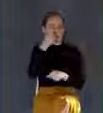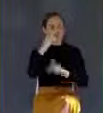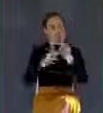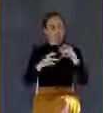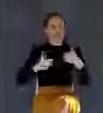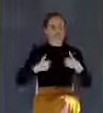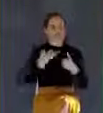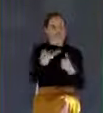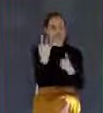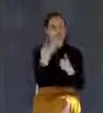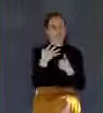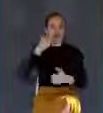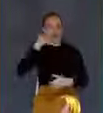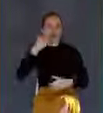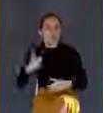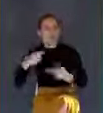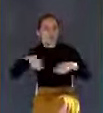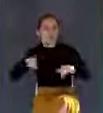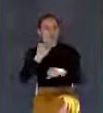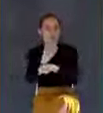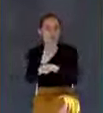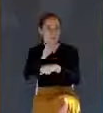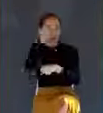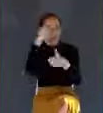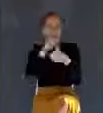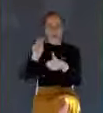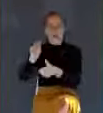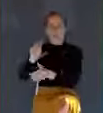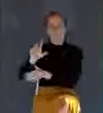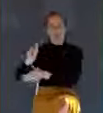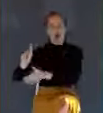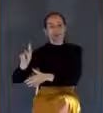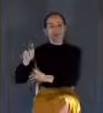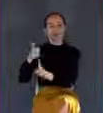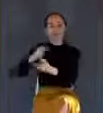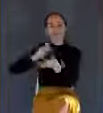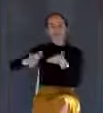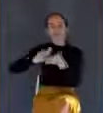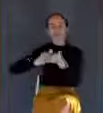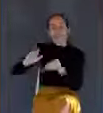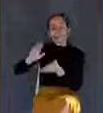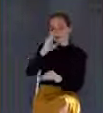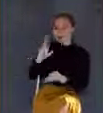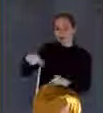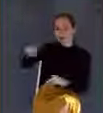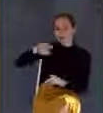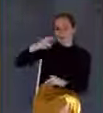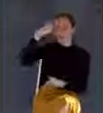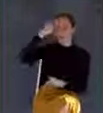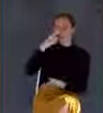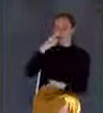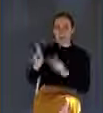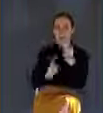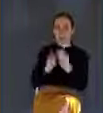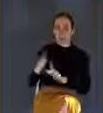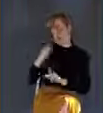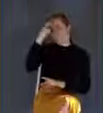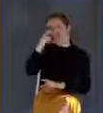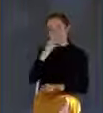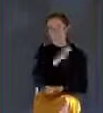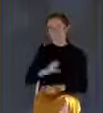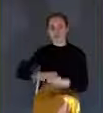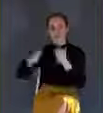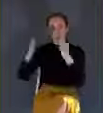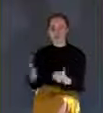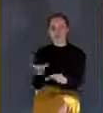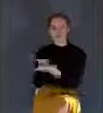writing primarily to the Roman Gentile Christians. So he uses this Roman way of measuring time. The Romans had